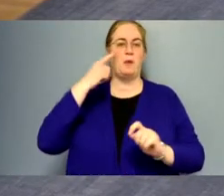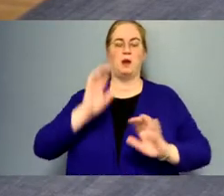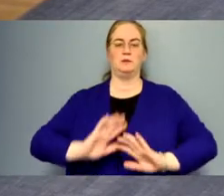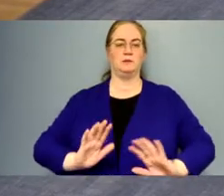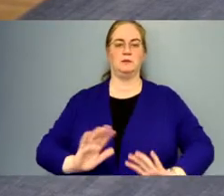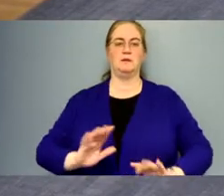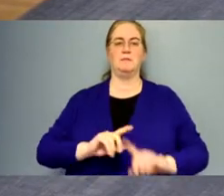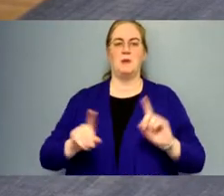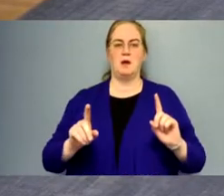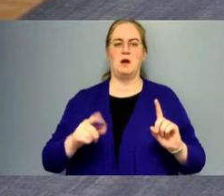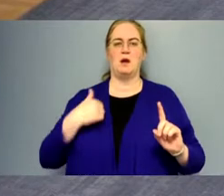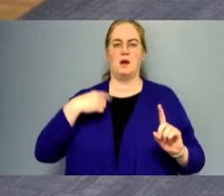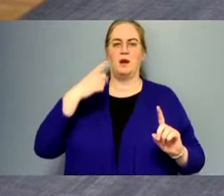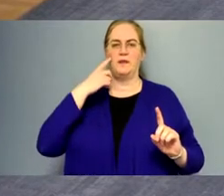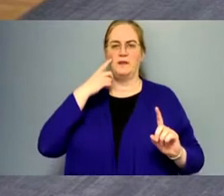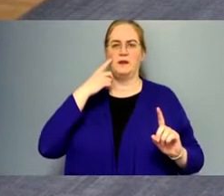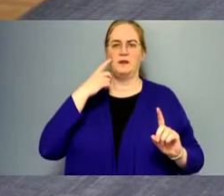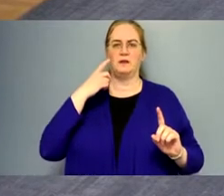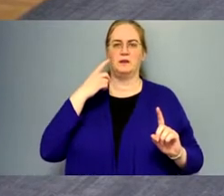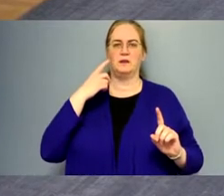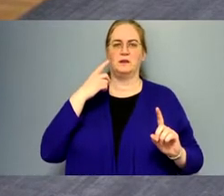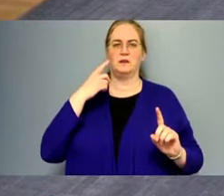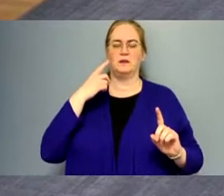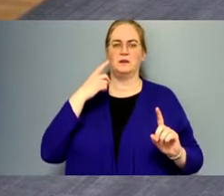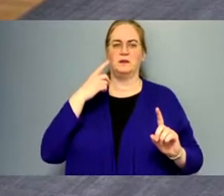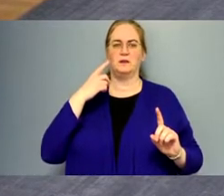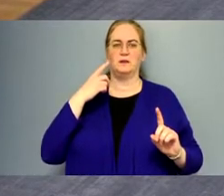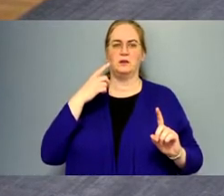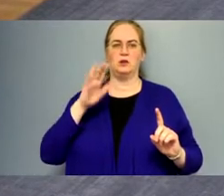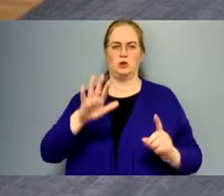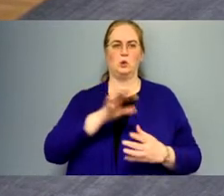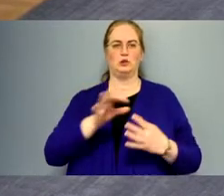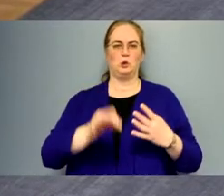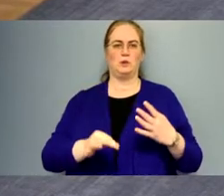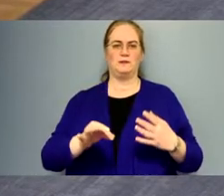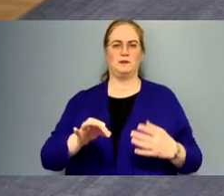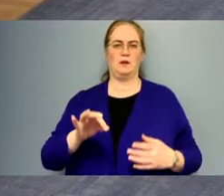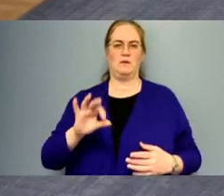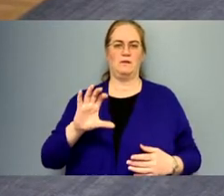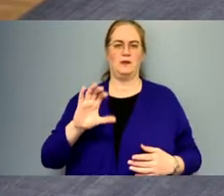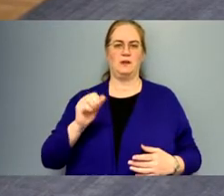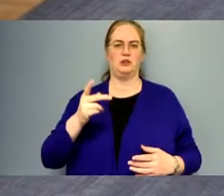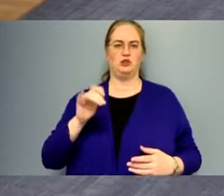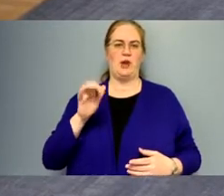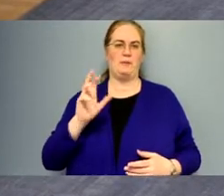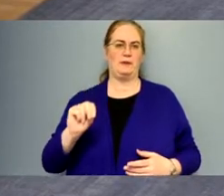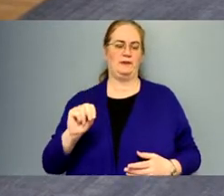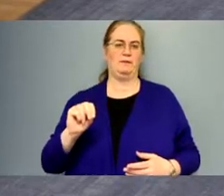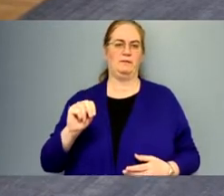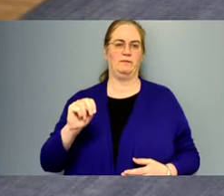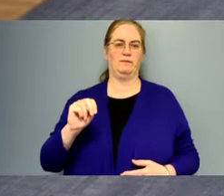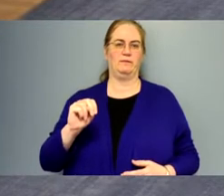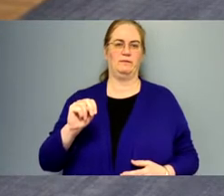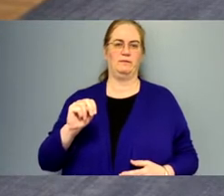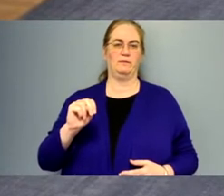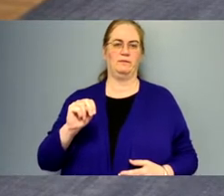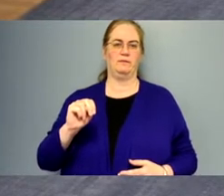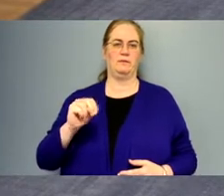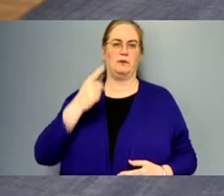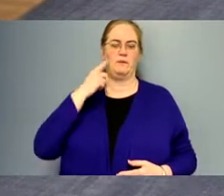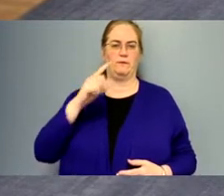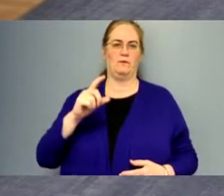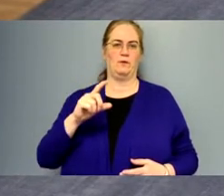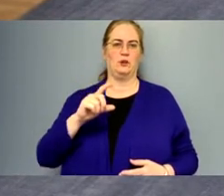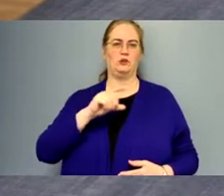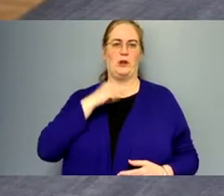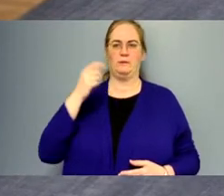this, but I think, uh, your choice of the chaplain for the community, for the, um, prison will